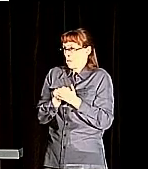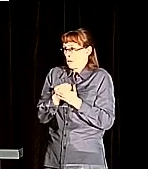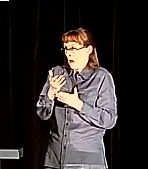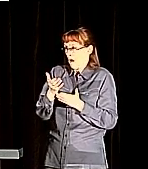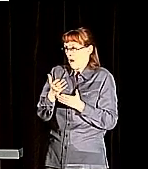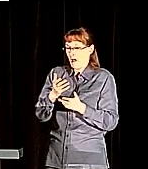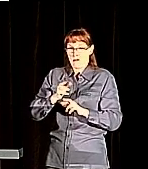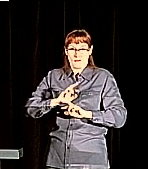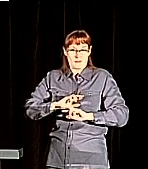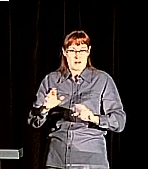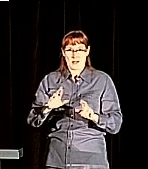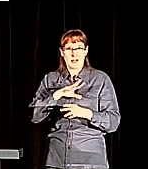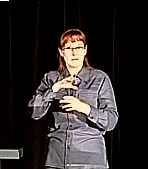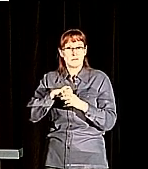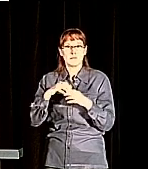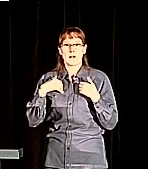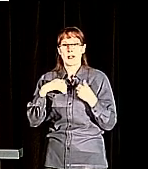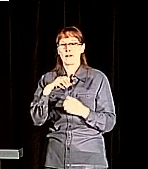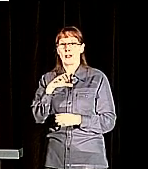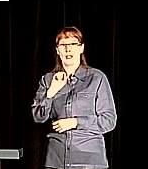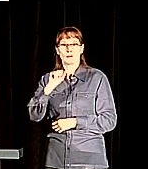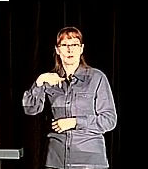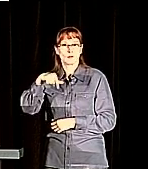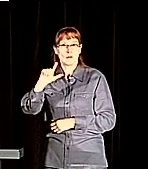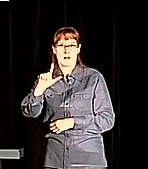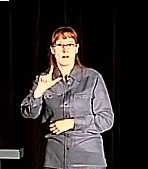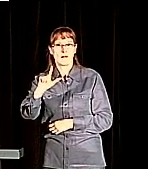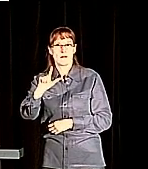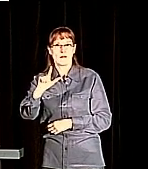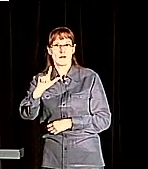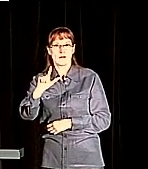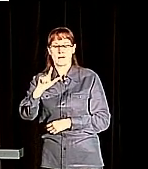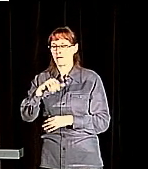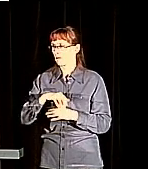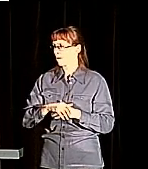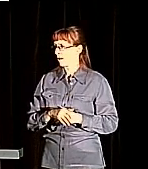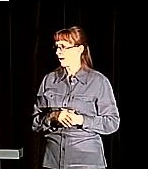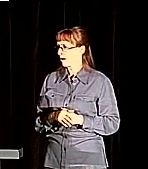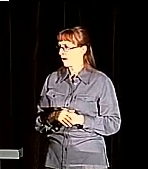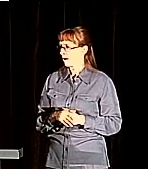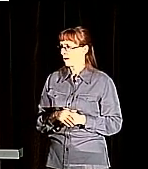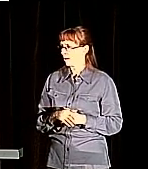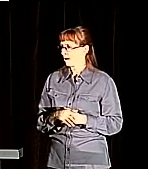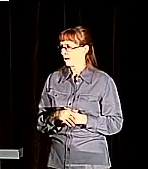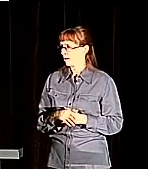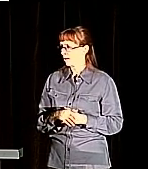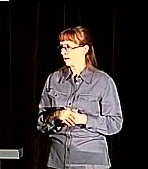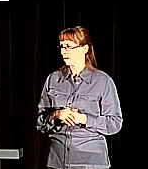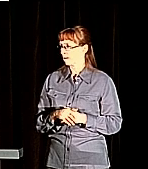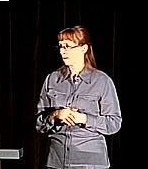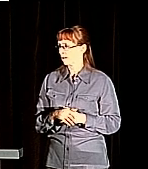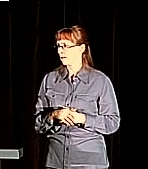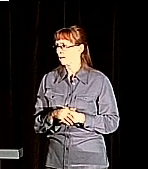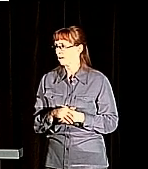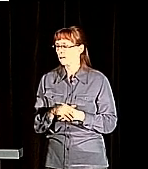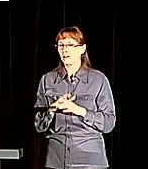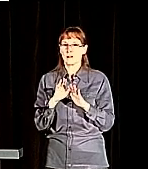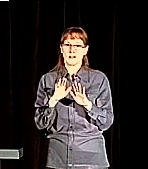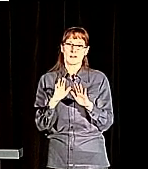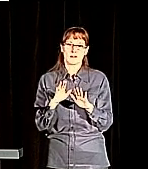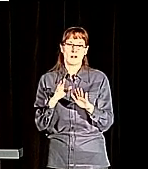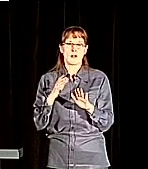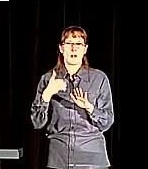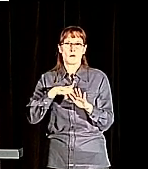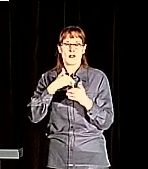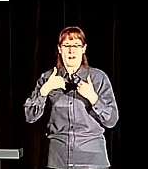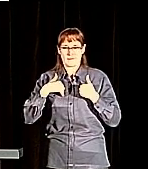which is very important for us, as the database is one of the most important parts of our projects. We have to store all the video,